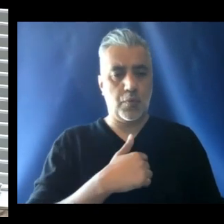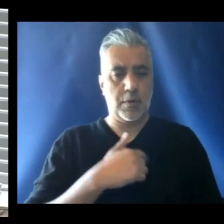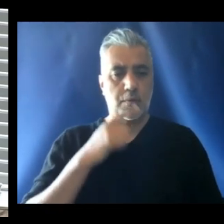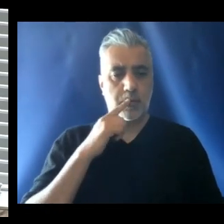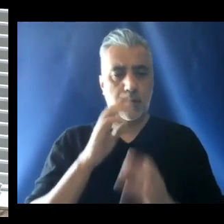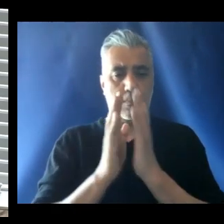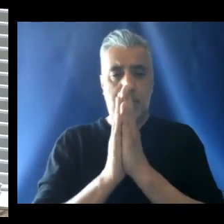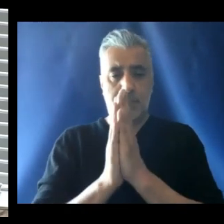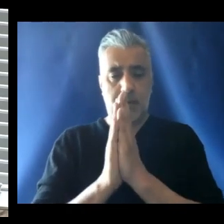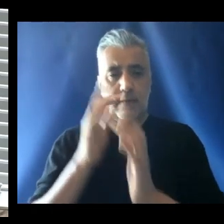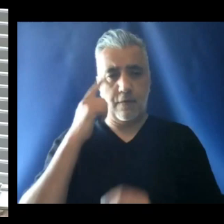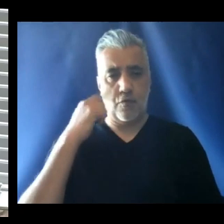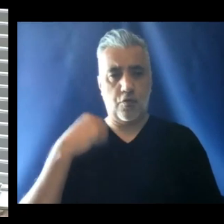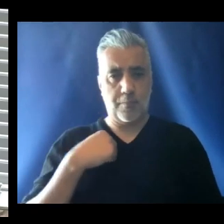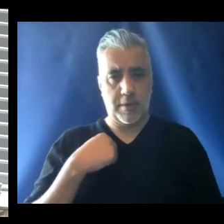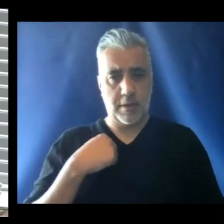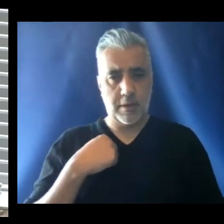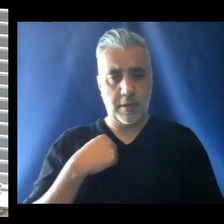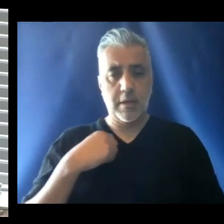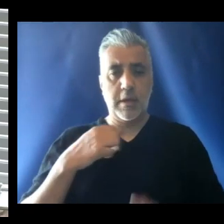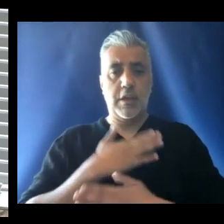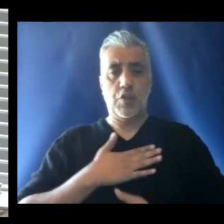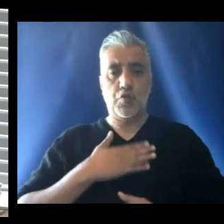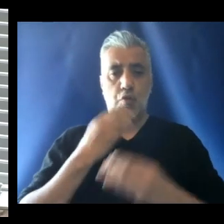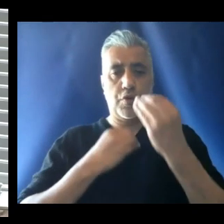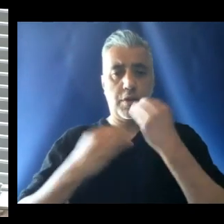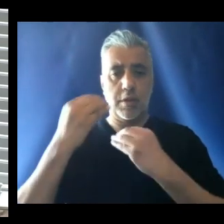Enjoy your lunch and arrivederci.